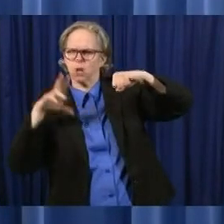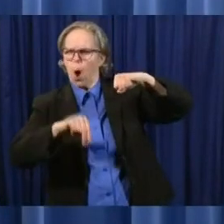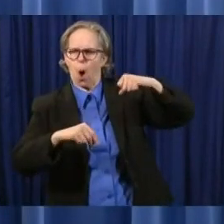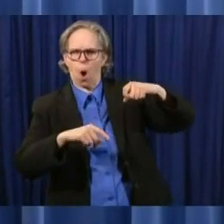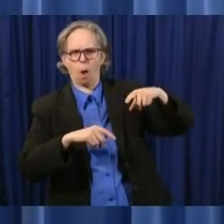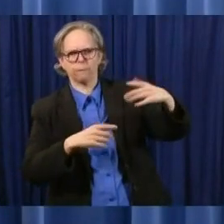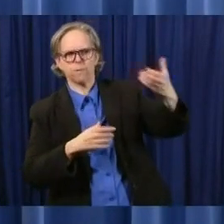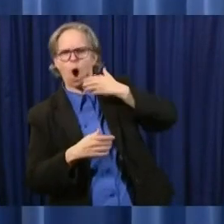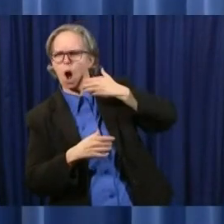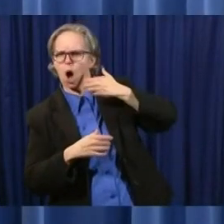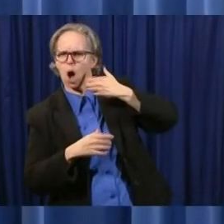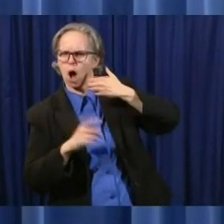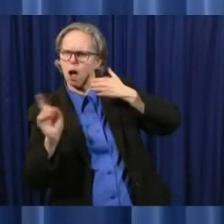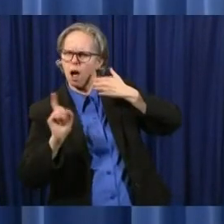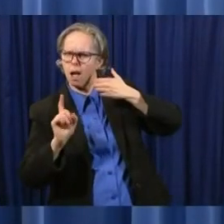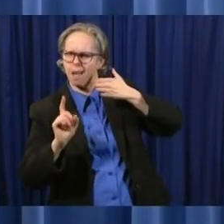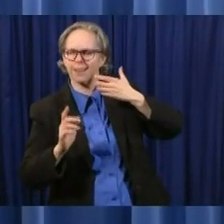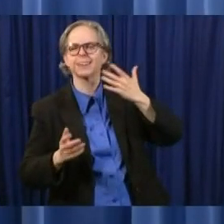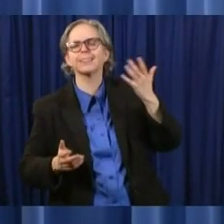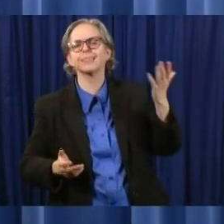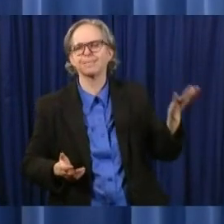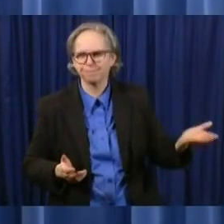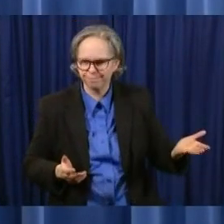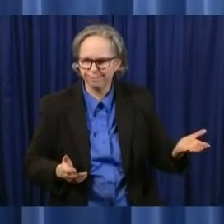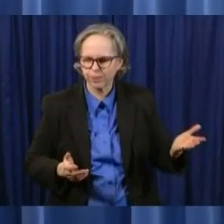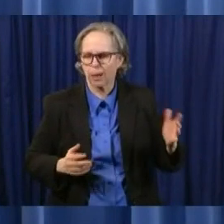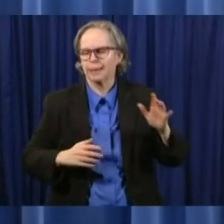as we go through this